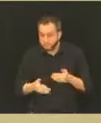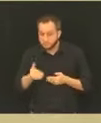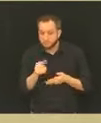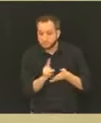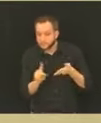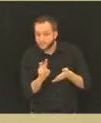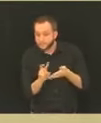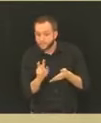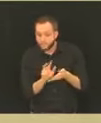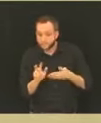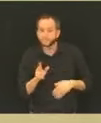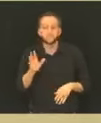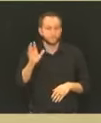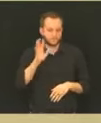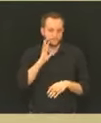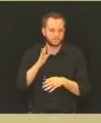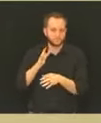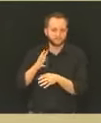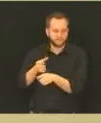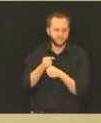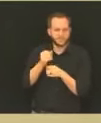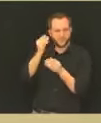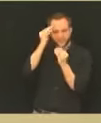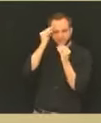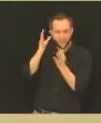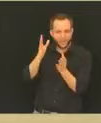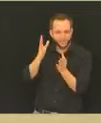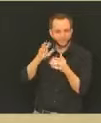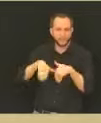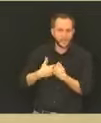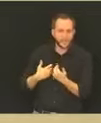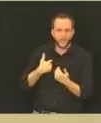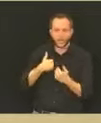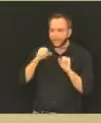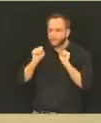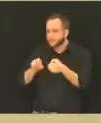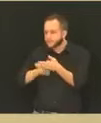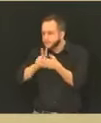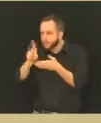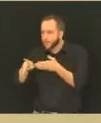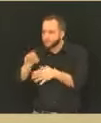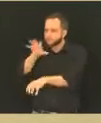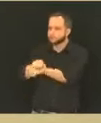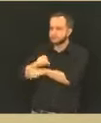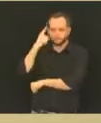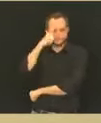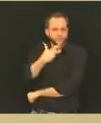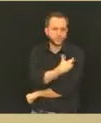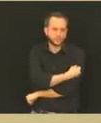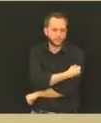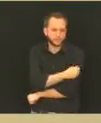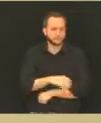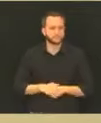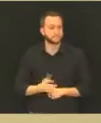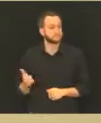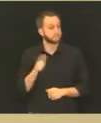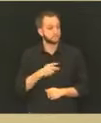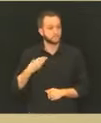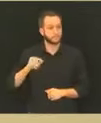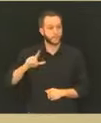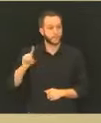information as to how to how to book an appointment to be vaccinated. Thank you. Ms. Oshu.